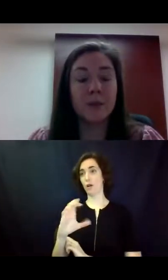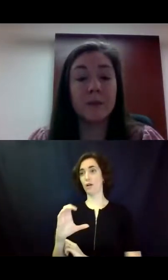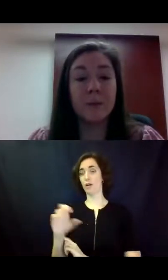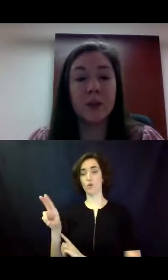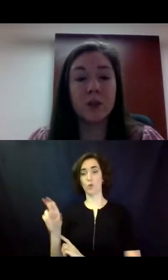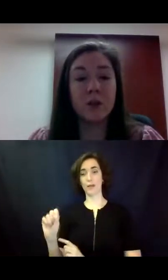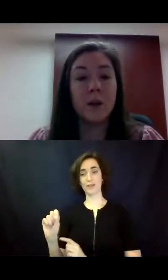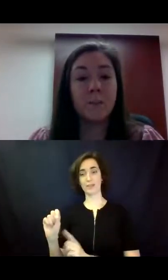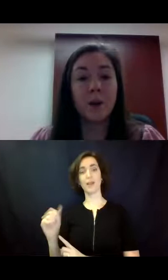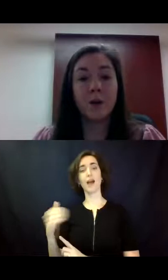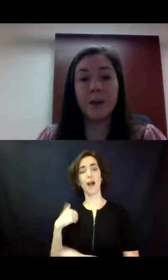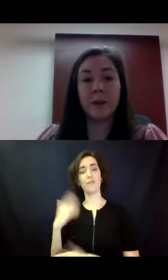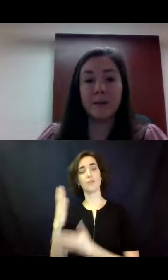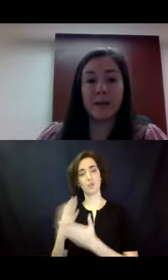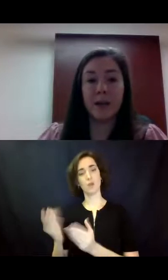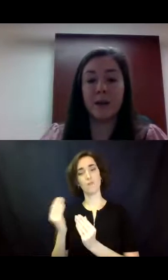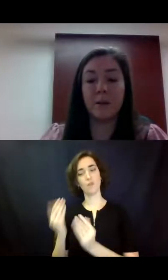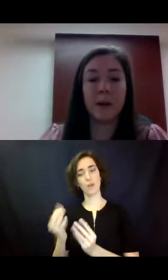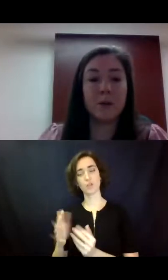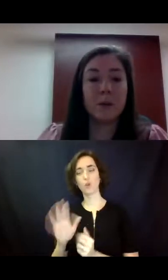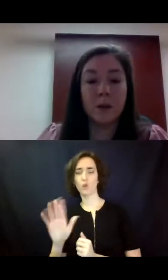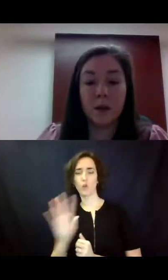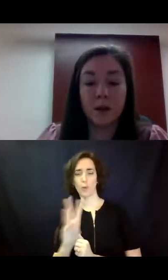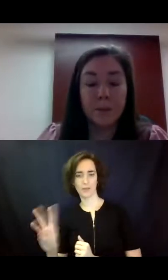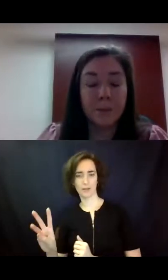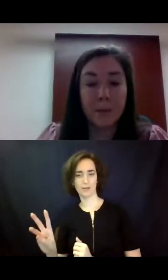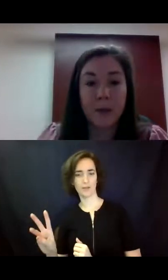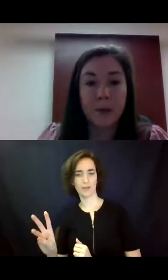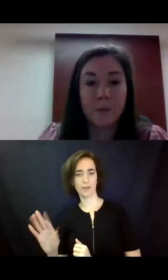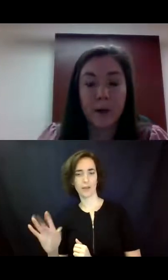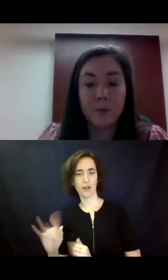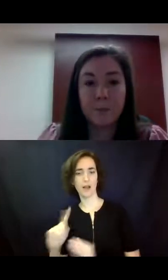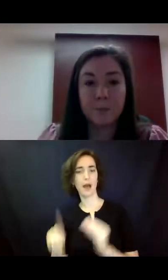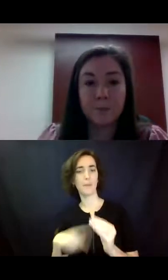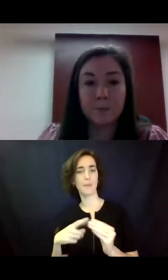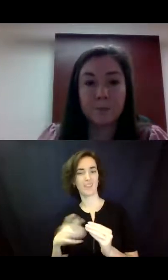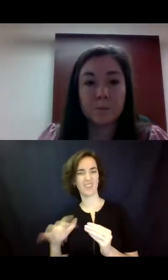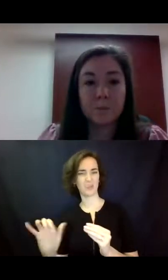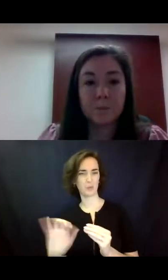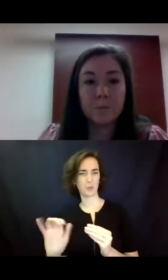um, some information on their website about, um, about it as well.